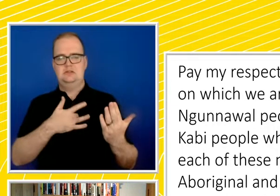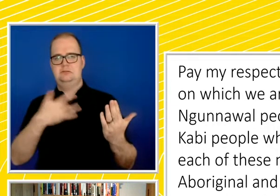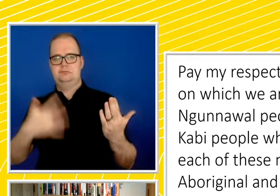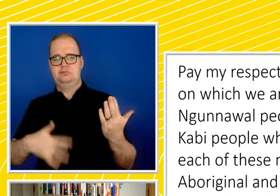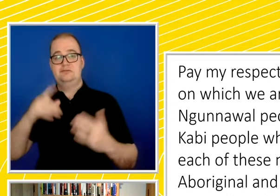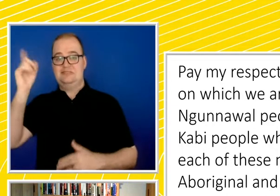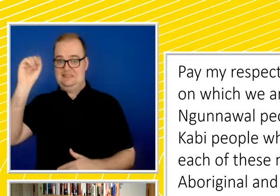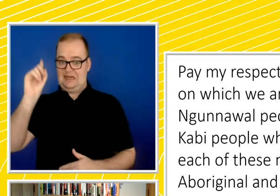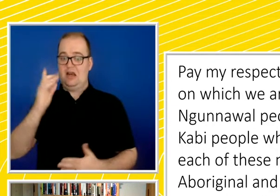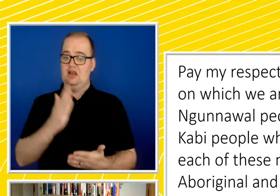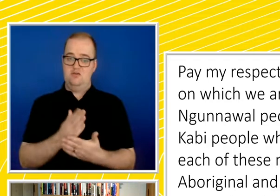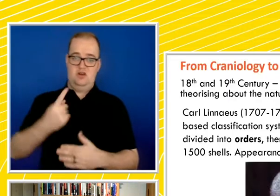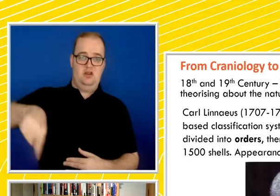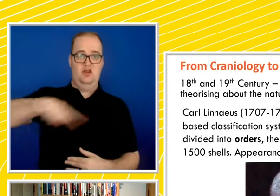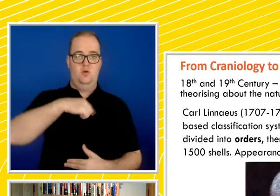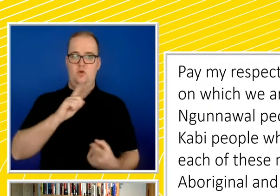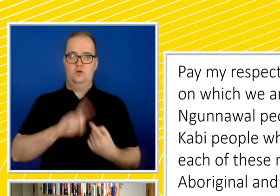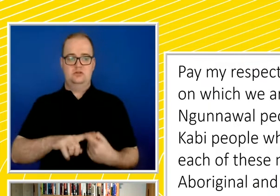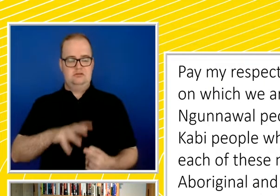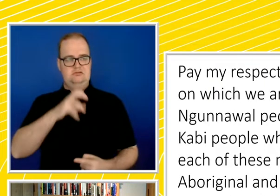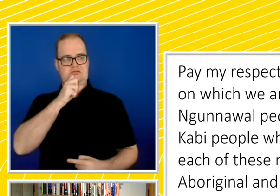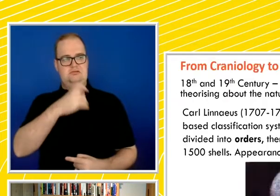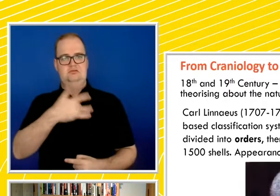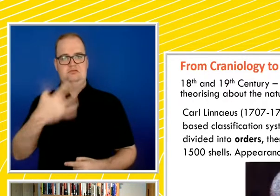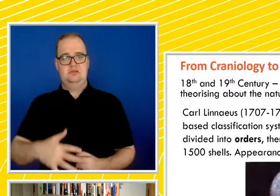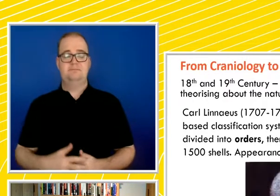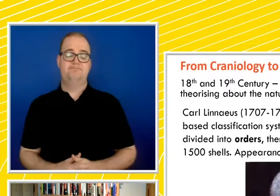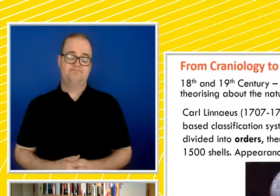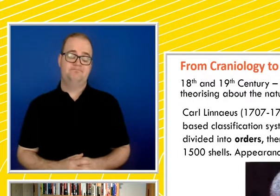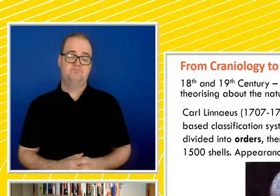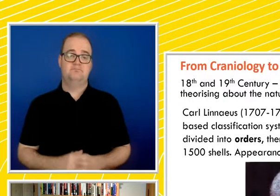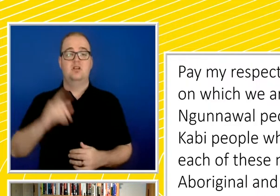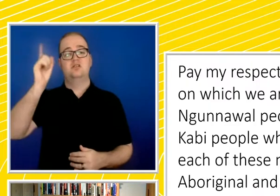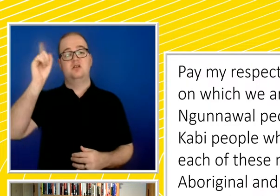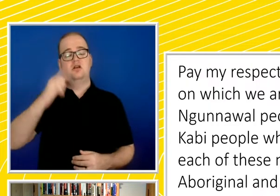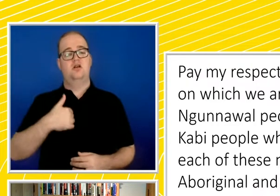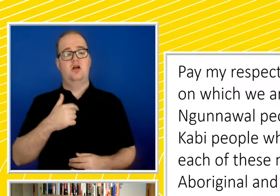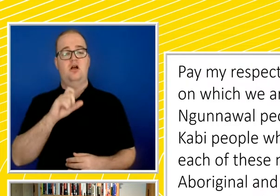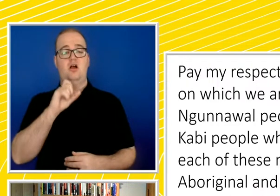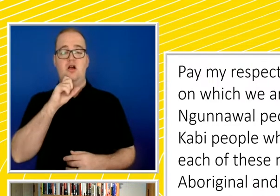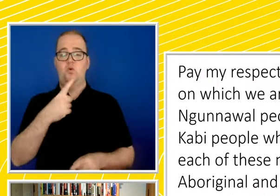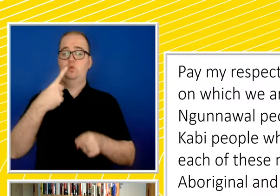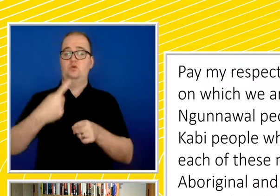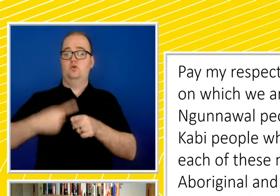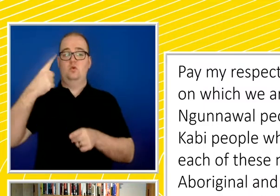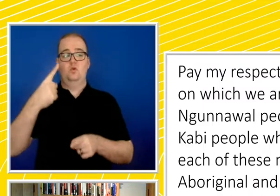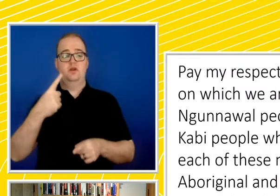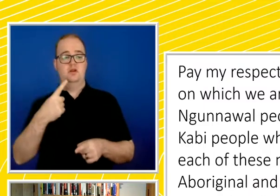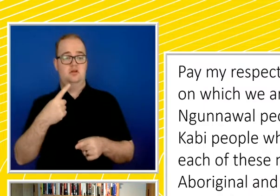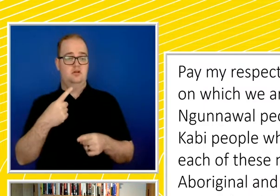today, and remains so. Today, I'm going to take on a very quick survey,